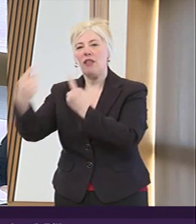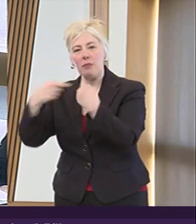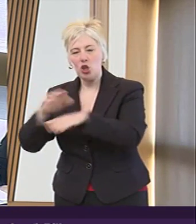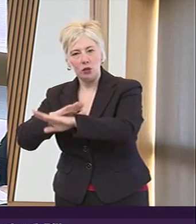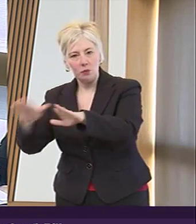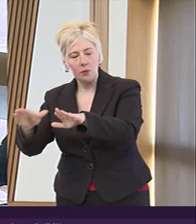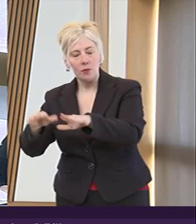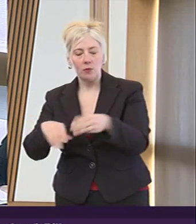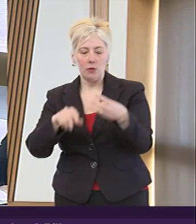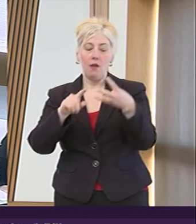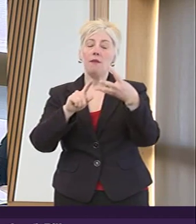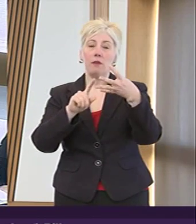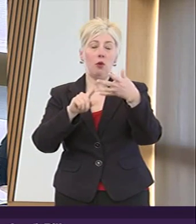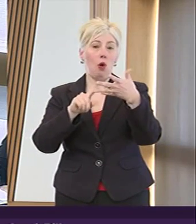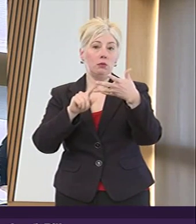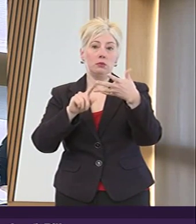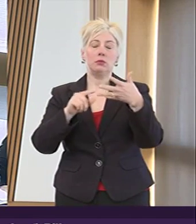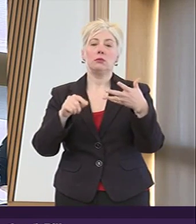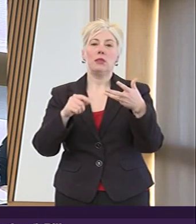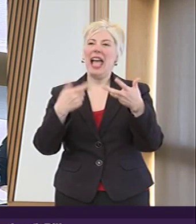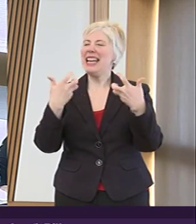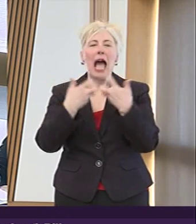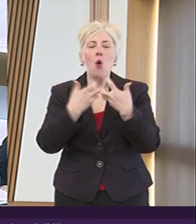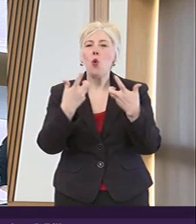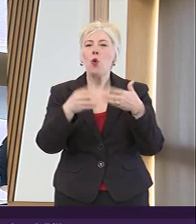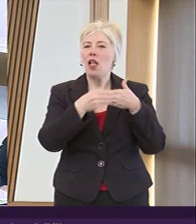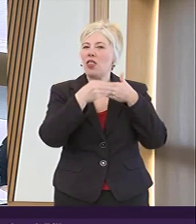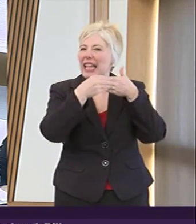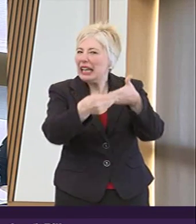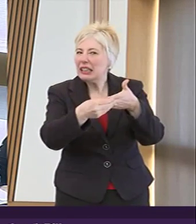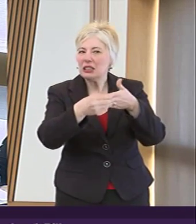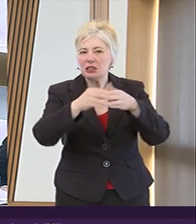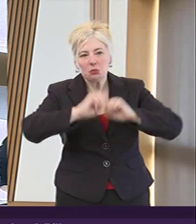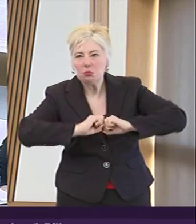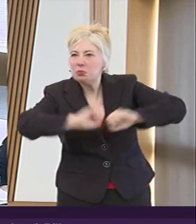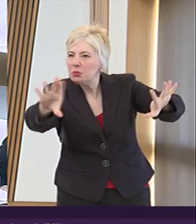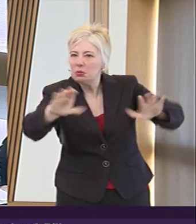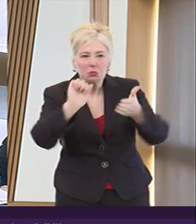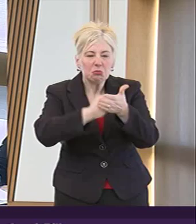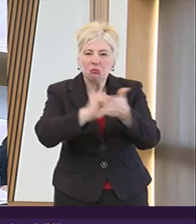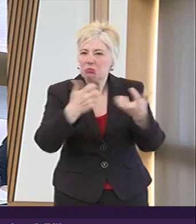the form in which the guidance is likely to be issued and the manner of its publication